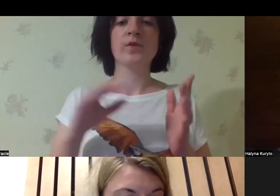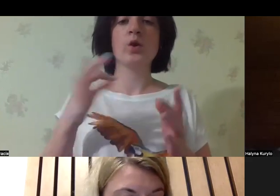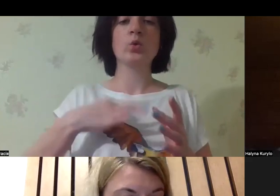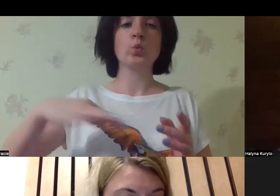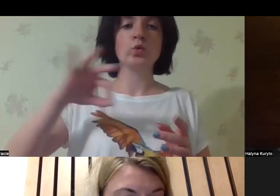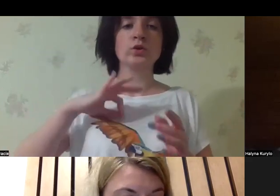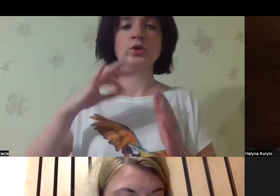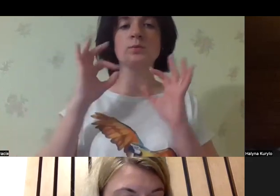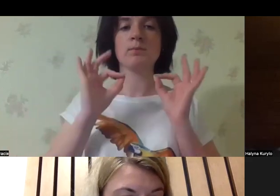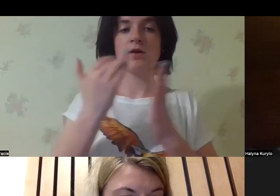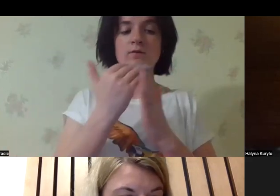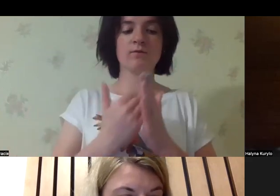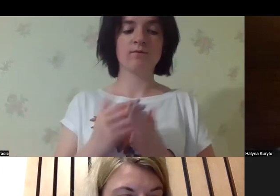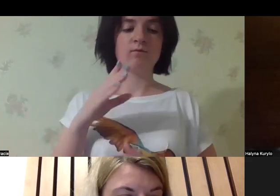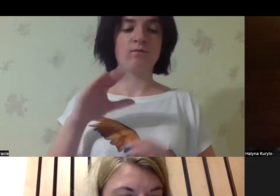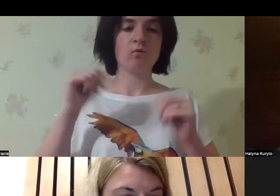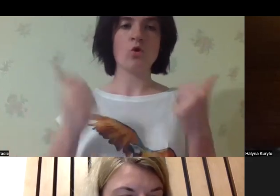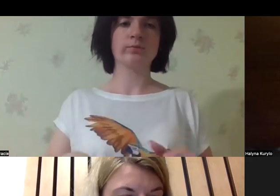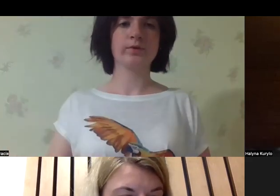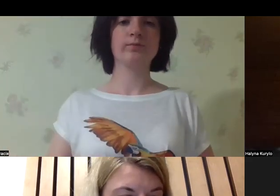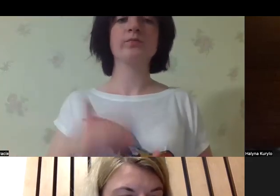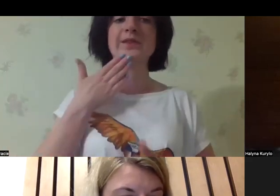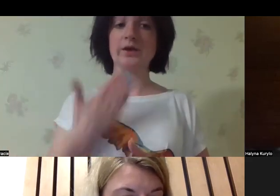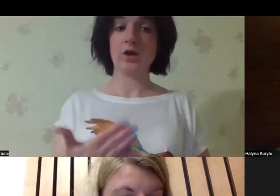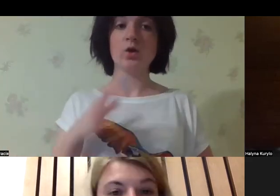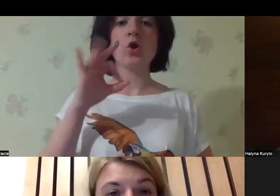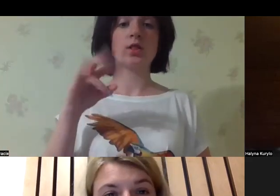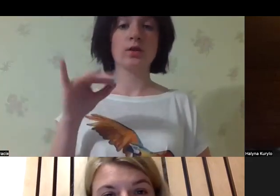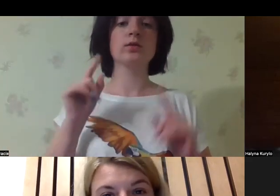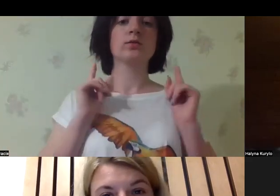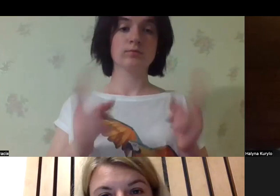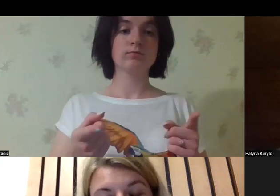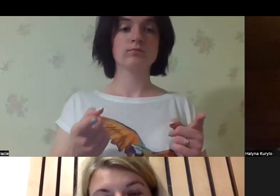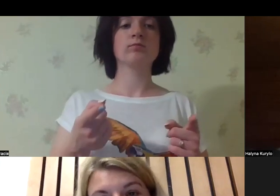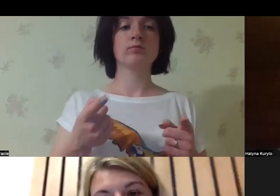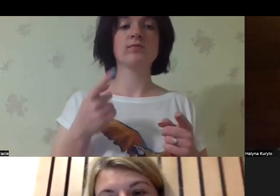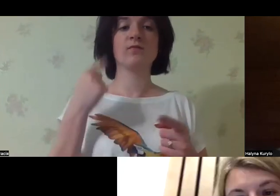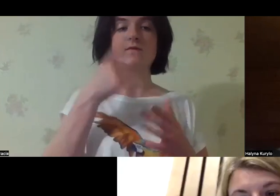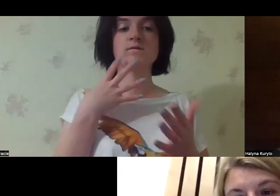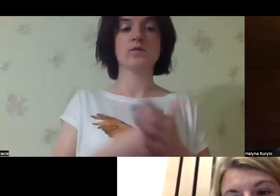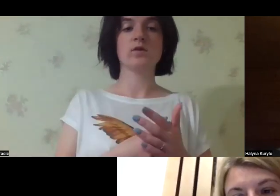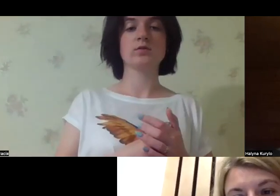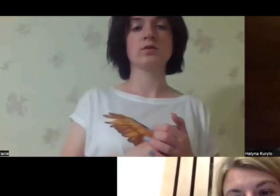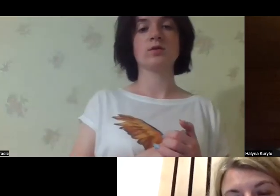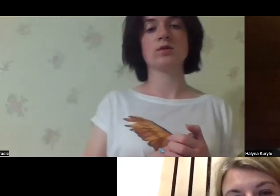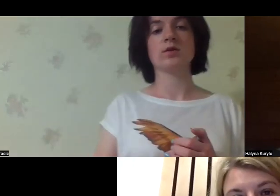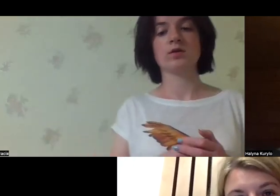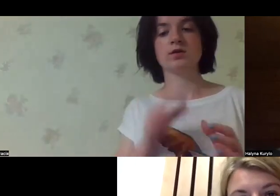this issue in the legally proper form. Thank you. Thank you, Olena.